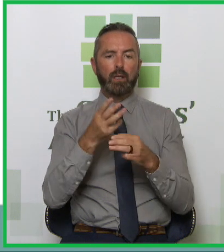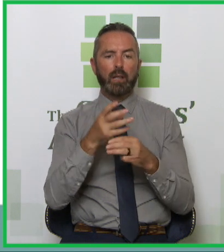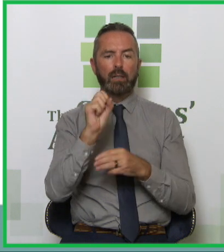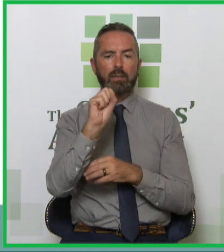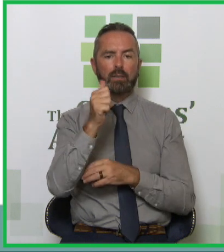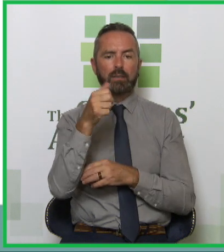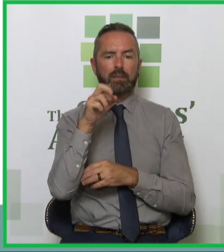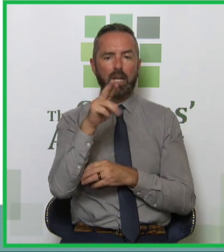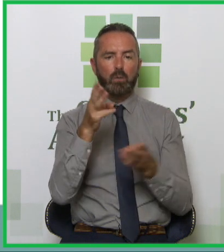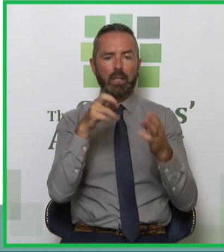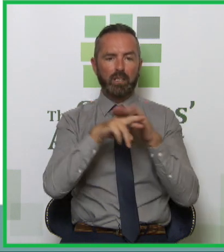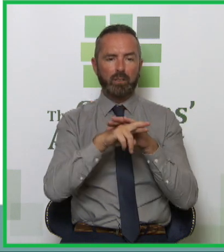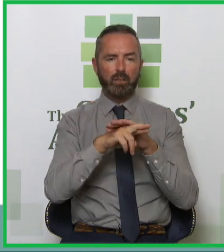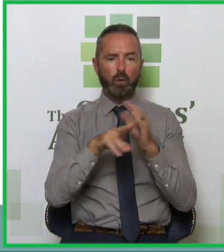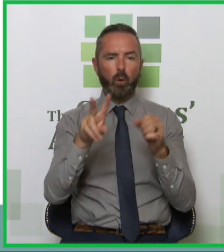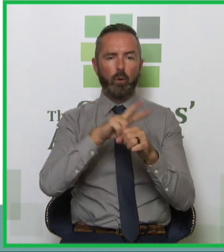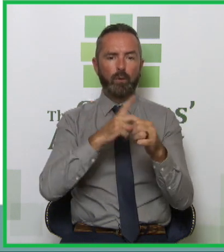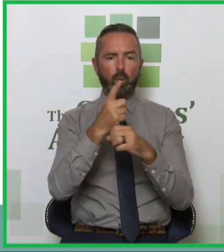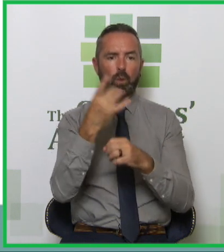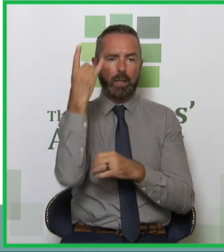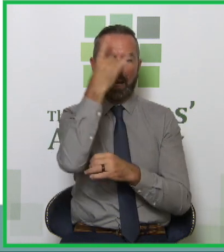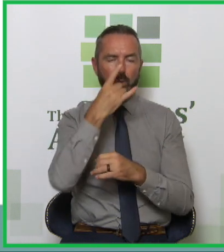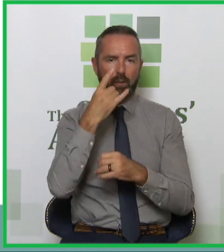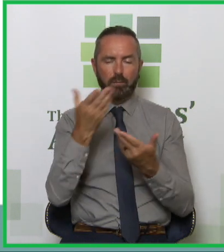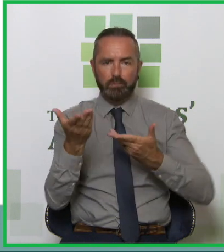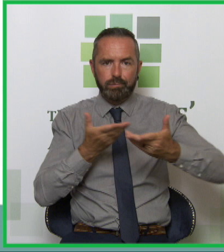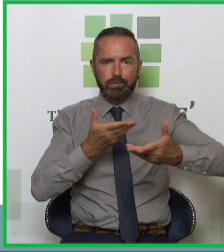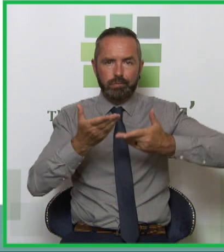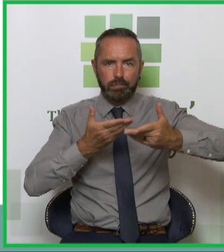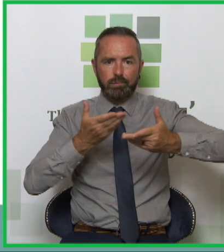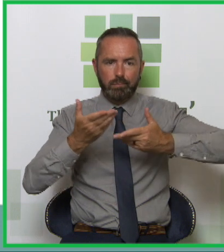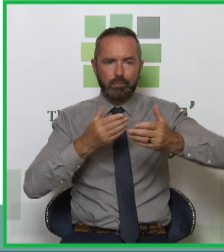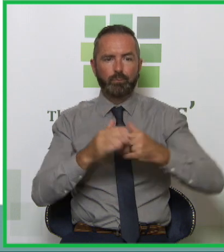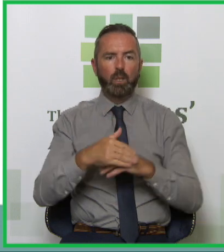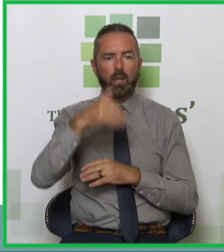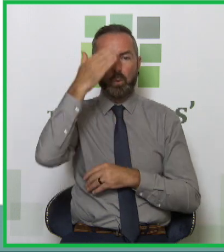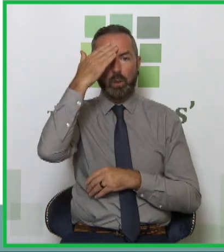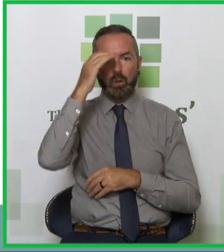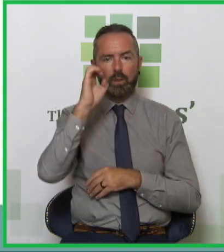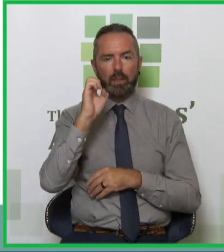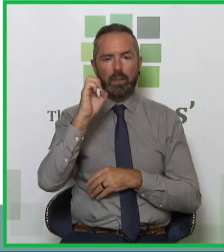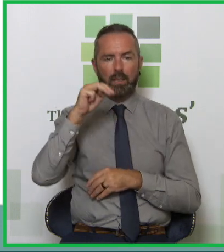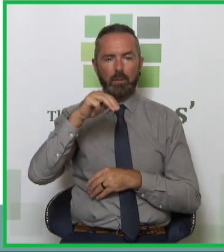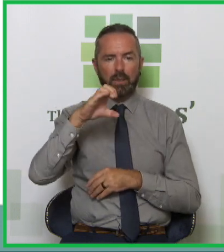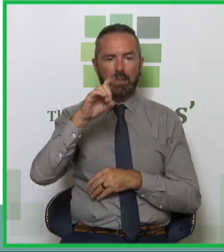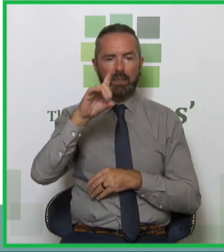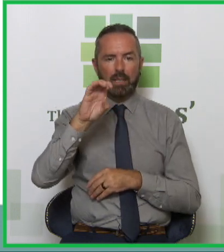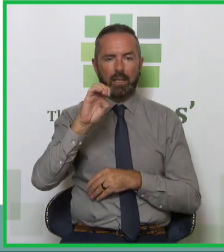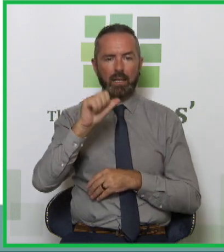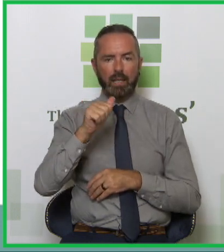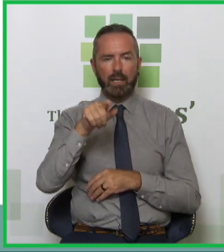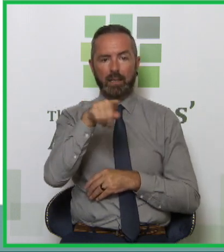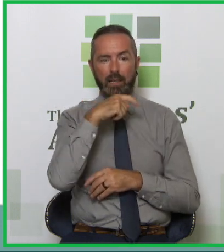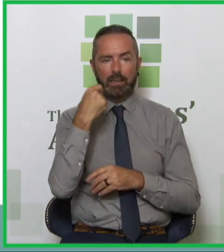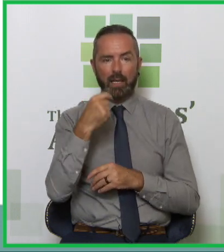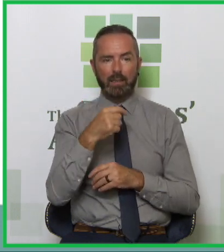allocate an hour for that. We know from the EMCDDA that a brief intervention is a